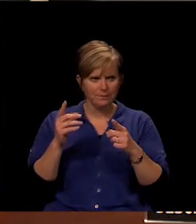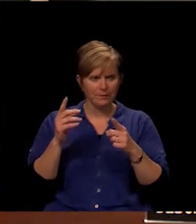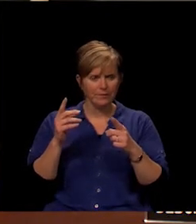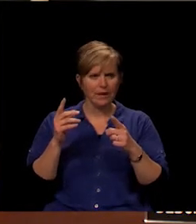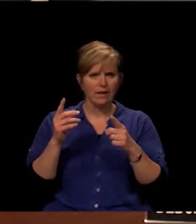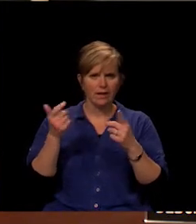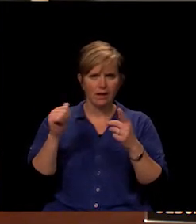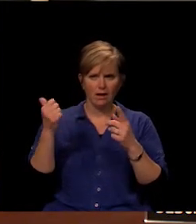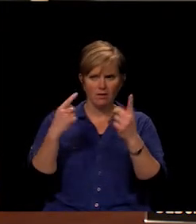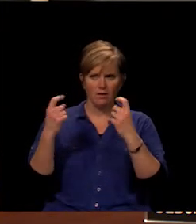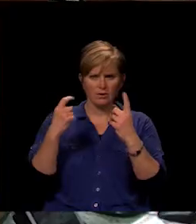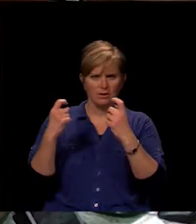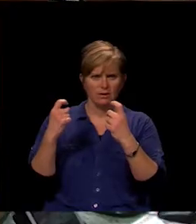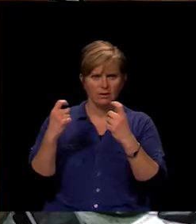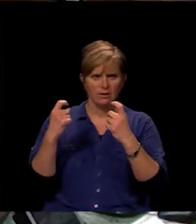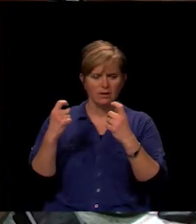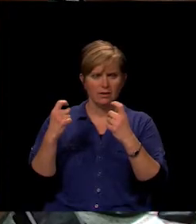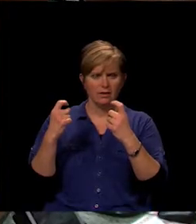Any other questions?